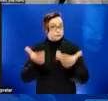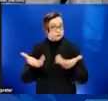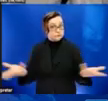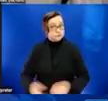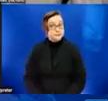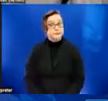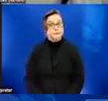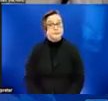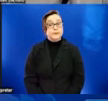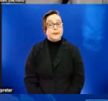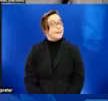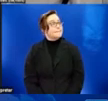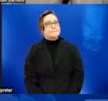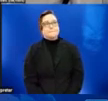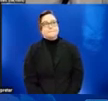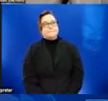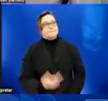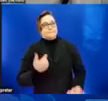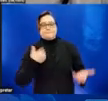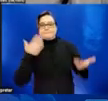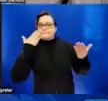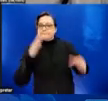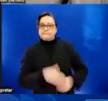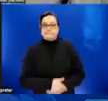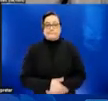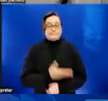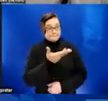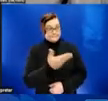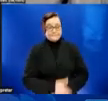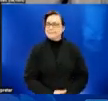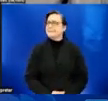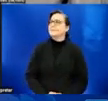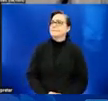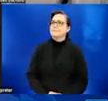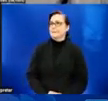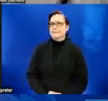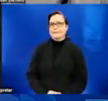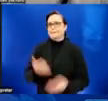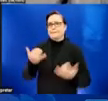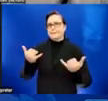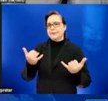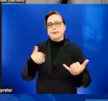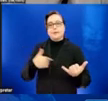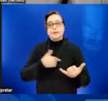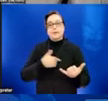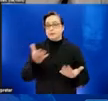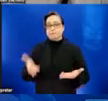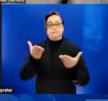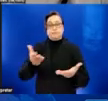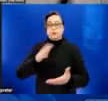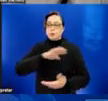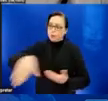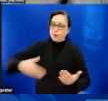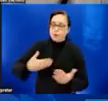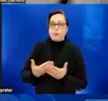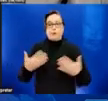I am not familiar. Are you Dr. Shro? So right now, we are not actually recommending that all healthcare workers receive